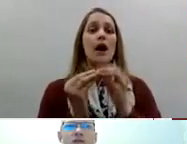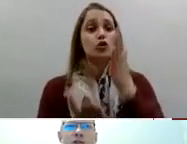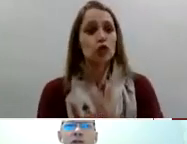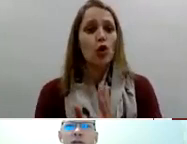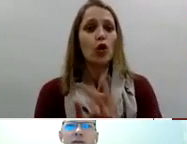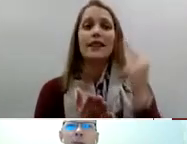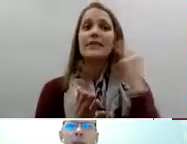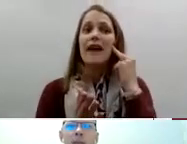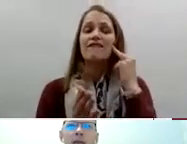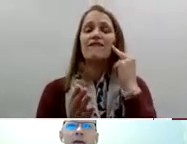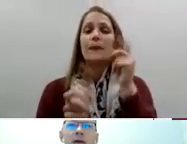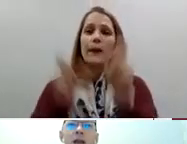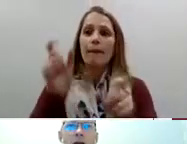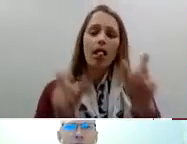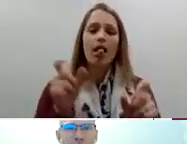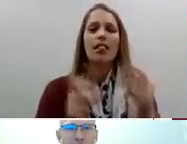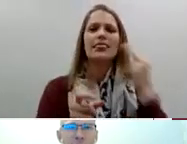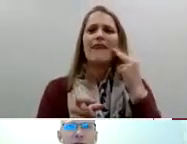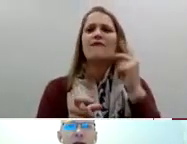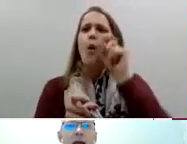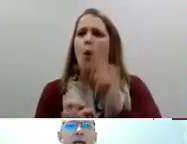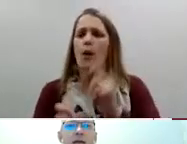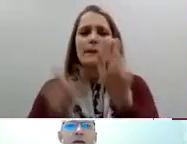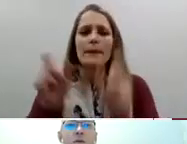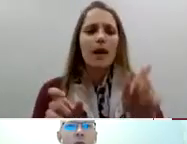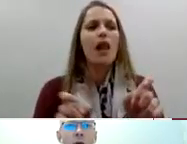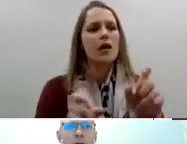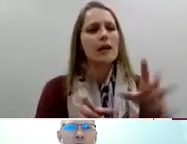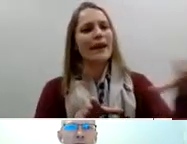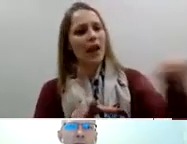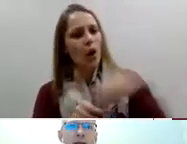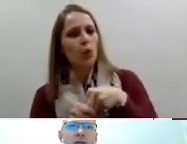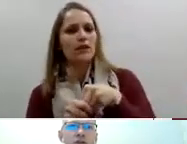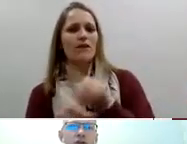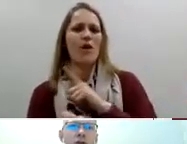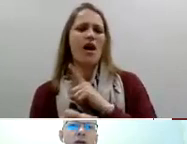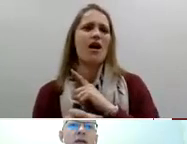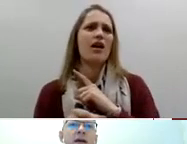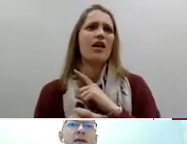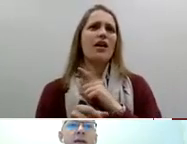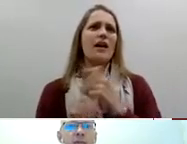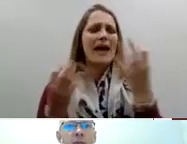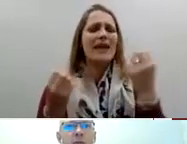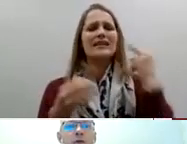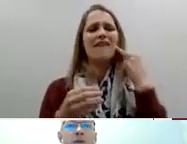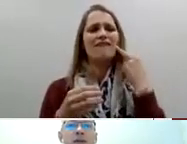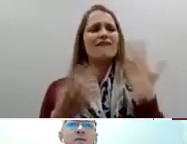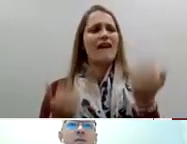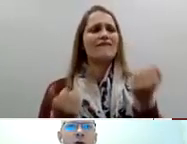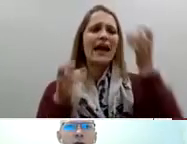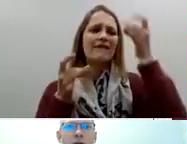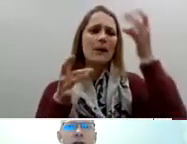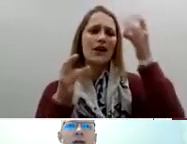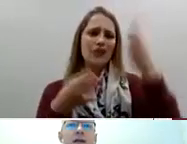she likes and always makes sure that deaf people be